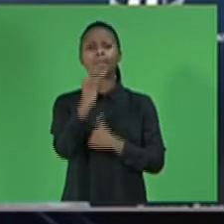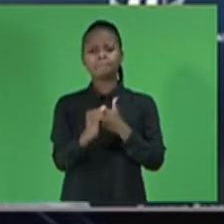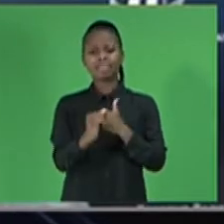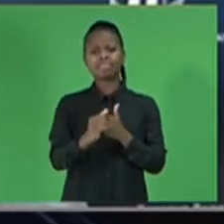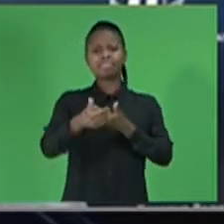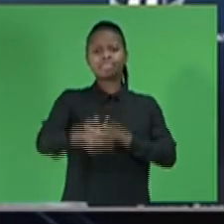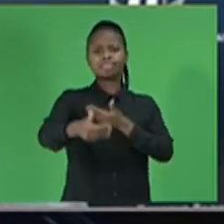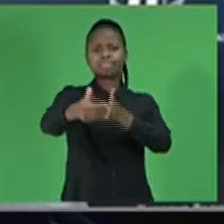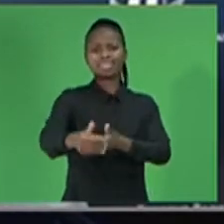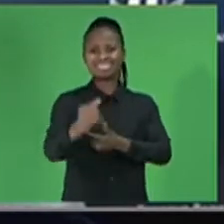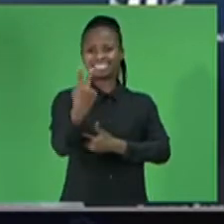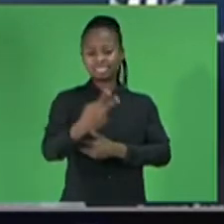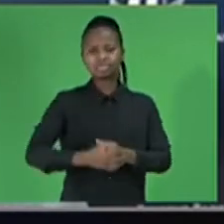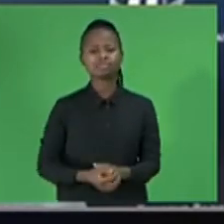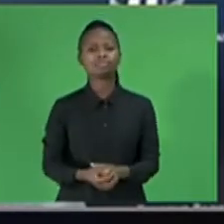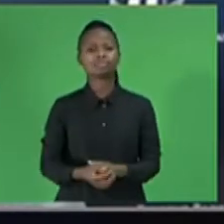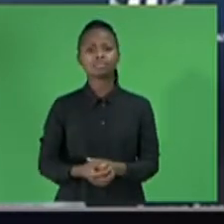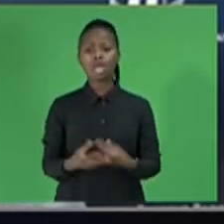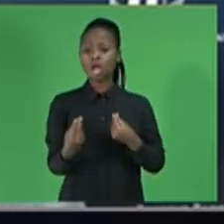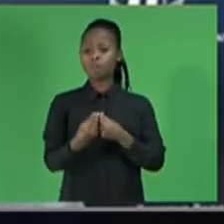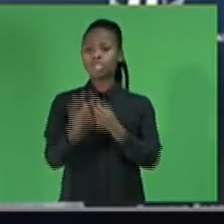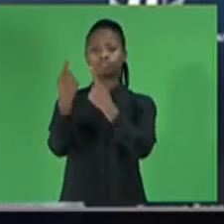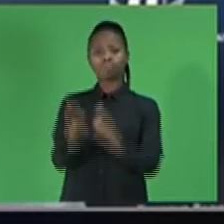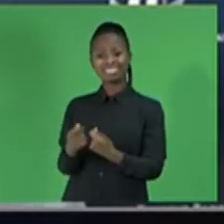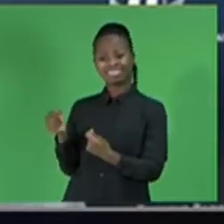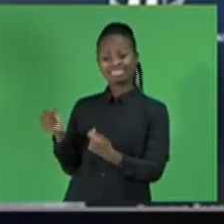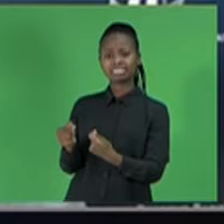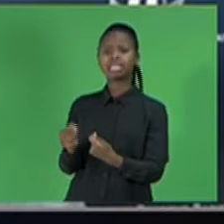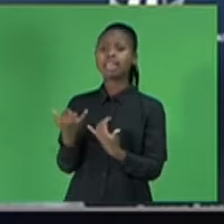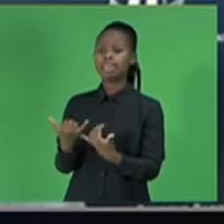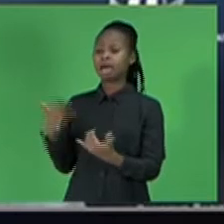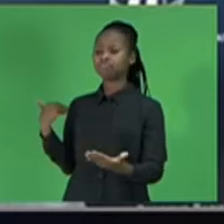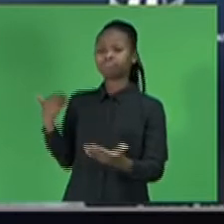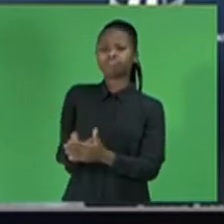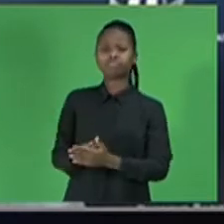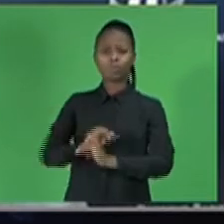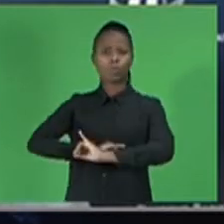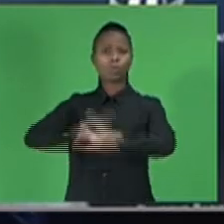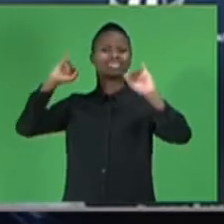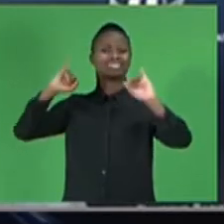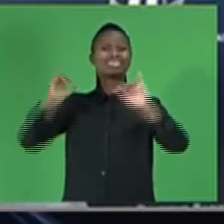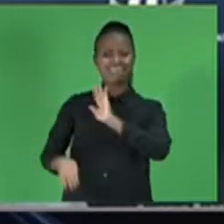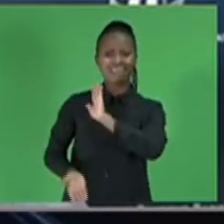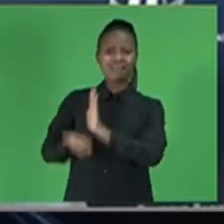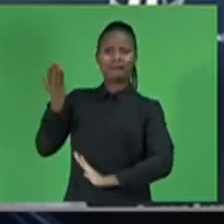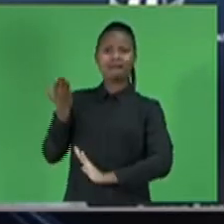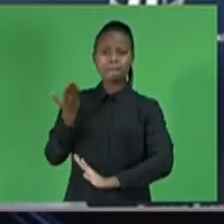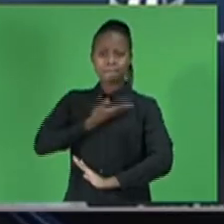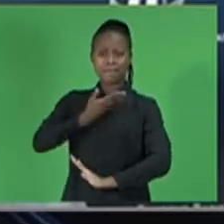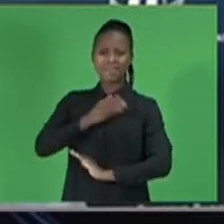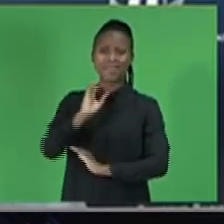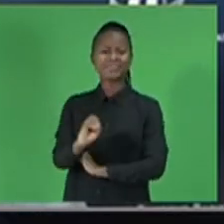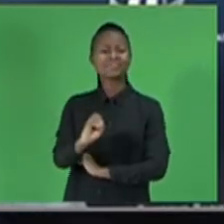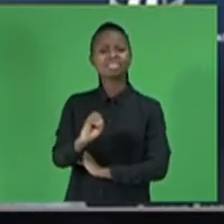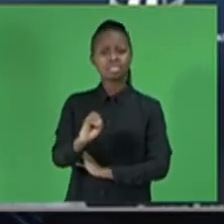Commodity prices have been extraordinarily high, sustaining income gains despite somewhat